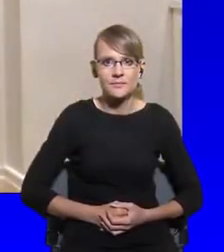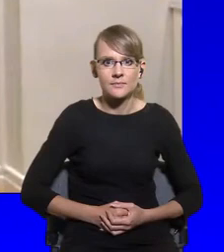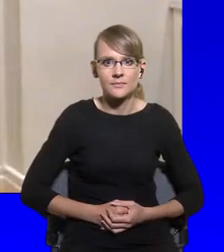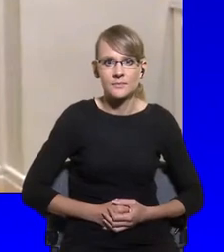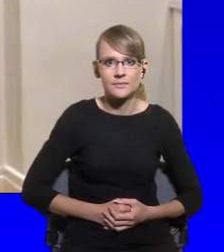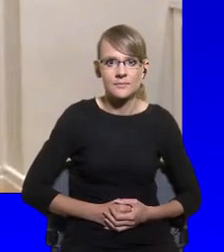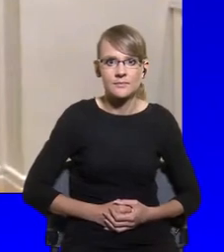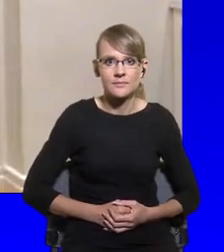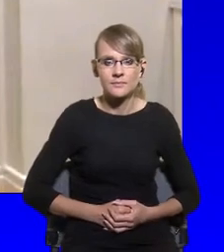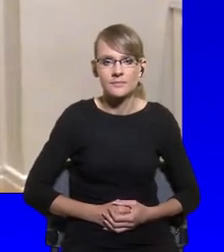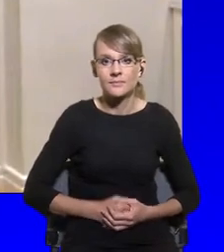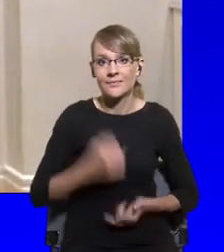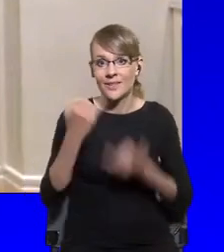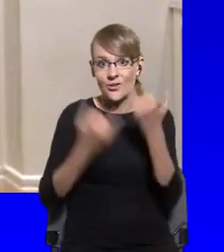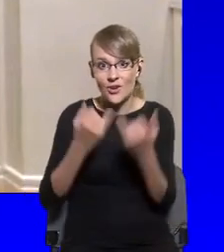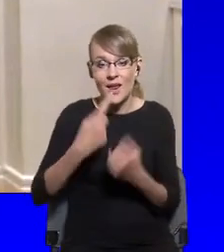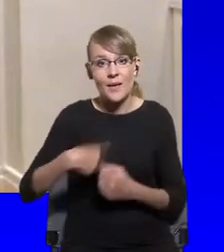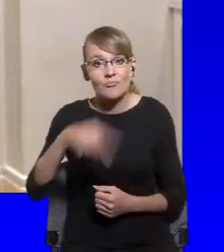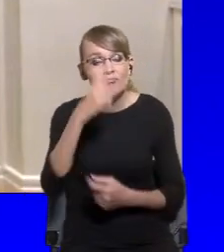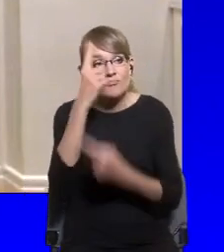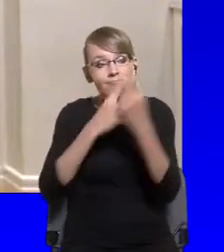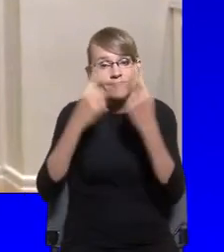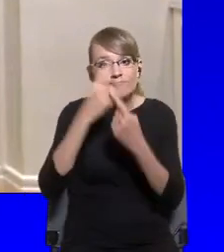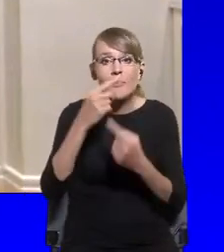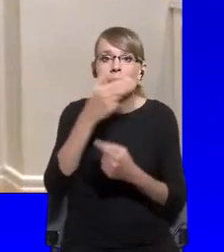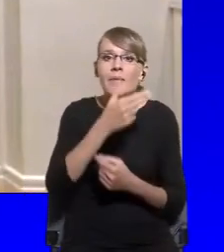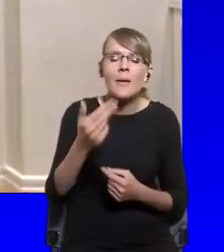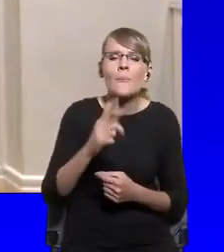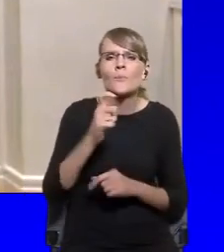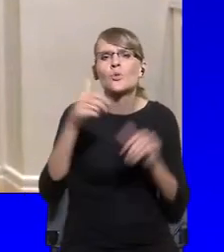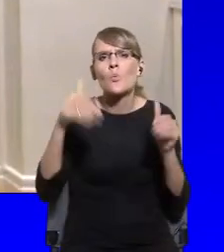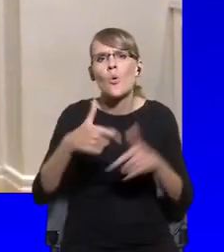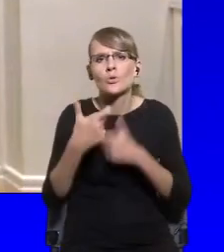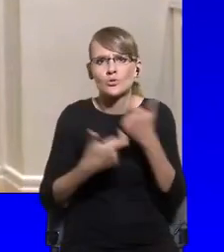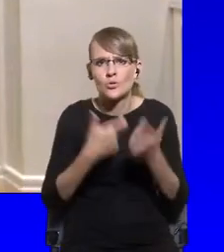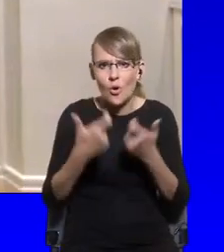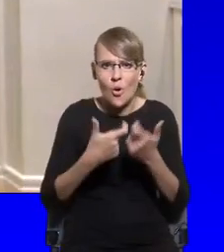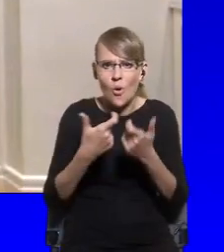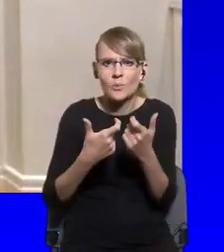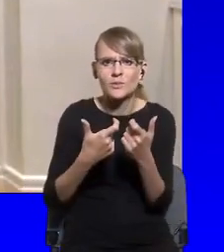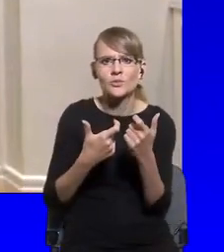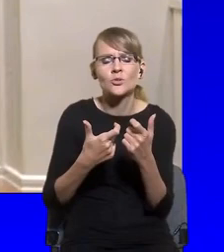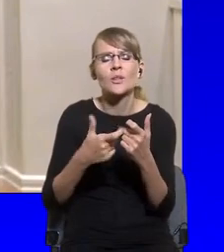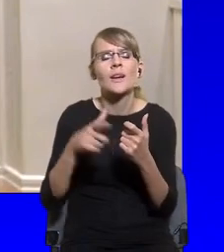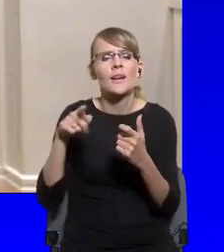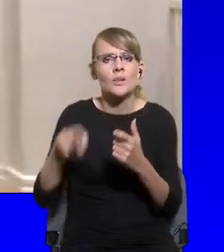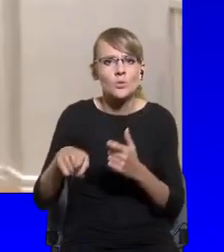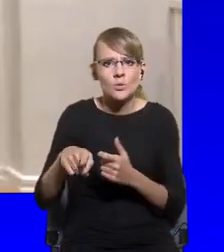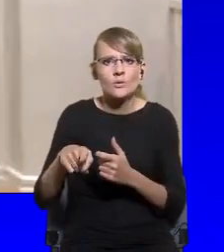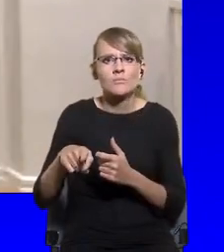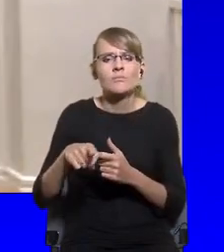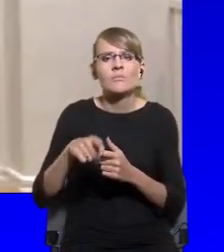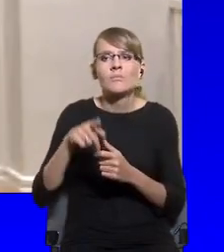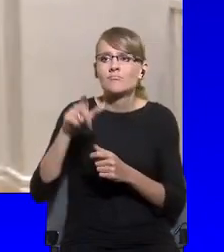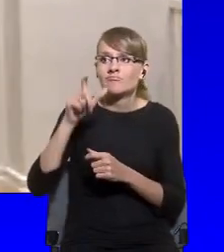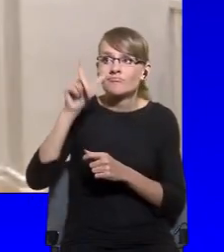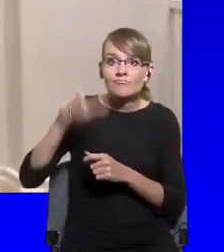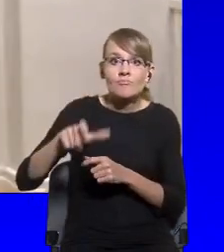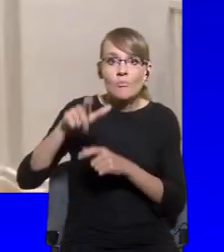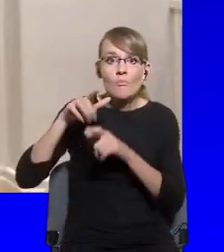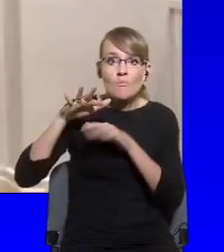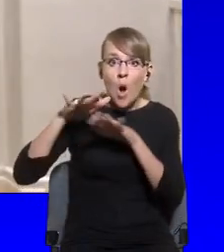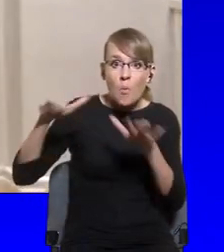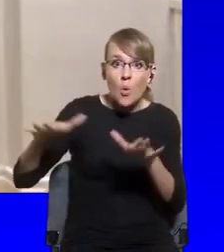we do sort of to stop populist or, or as I would prefer to call them illiberal parties. Yeah. So parties that are not